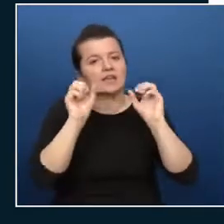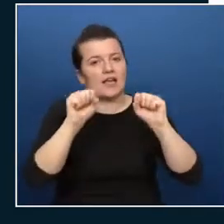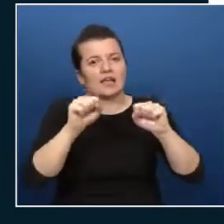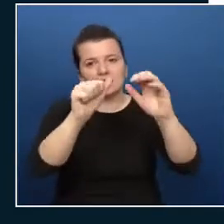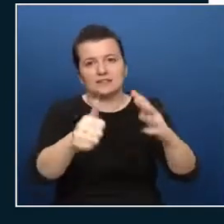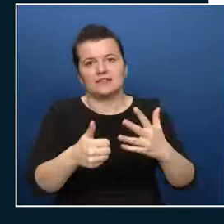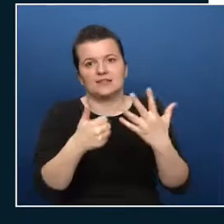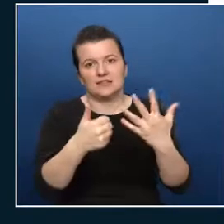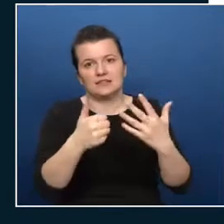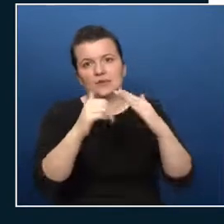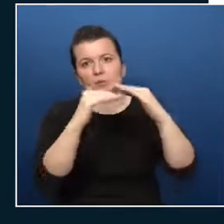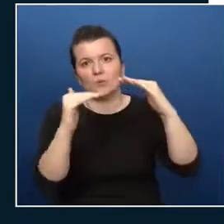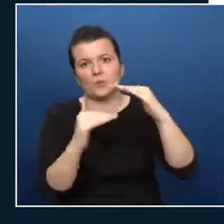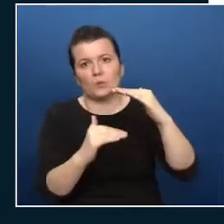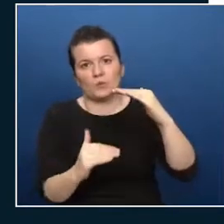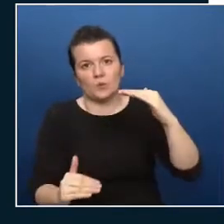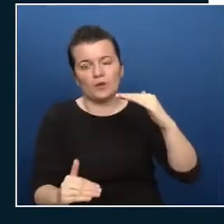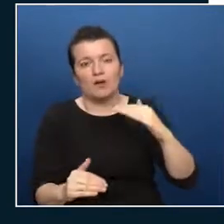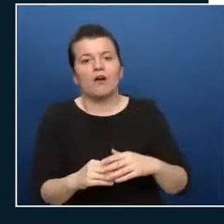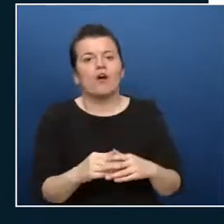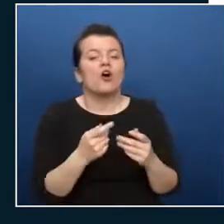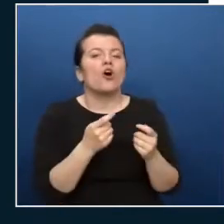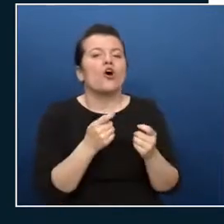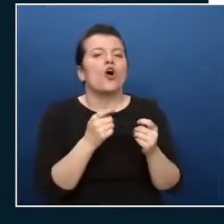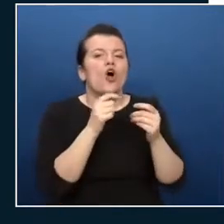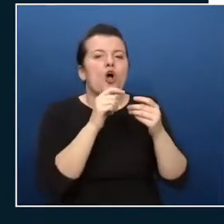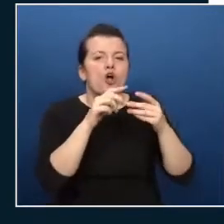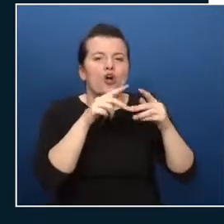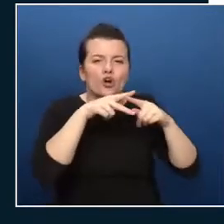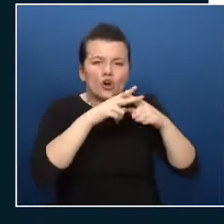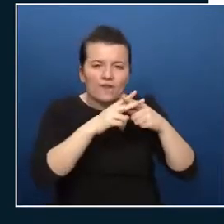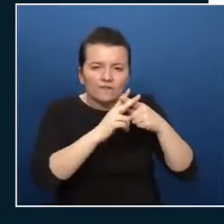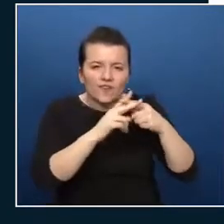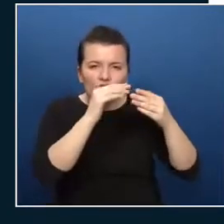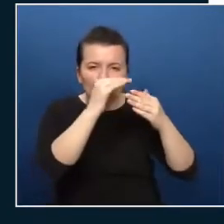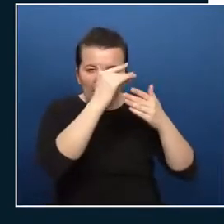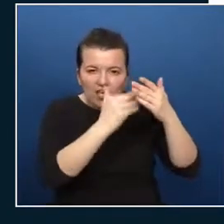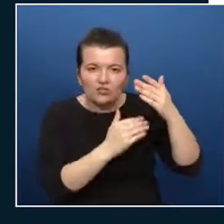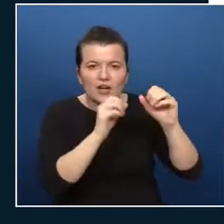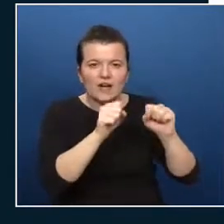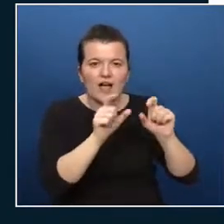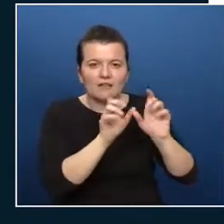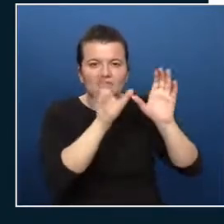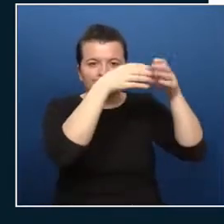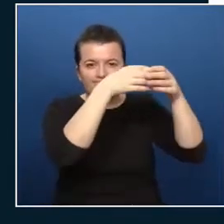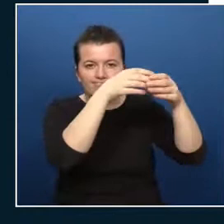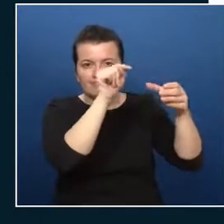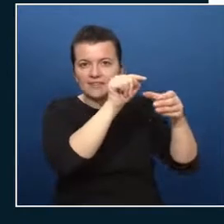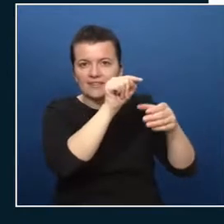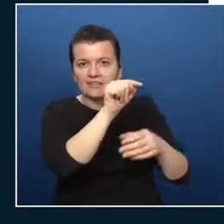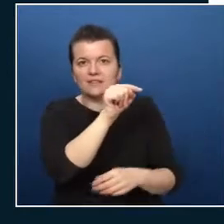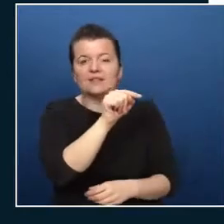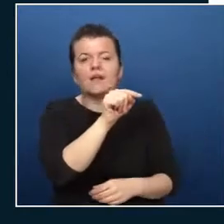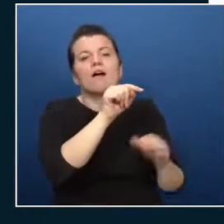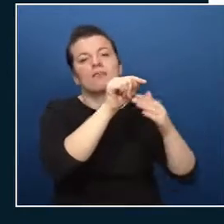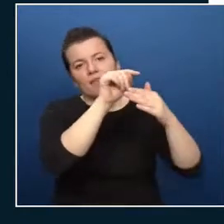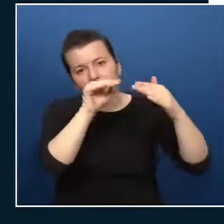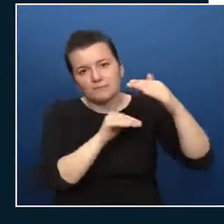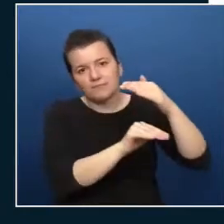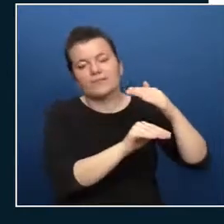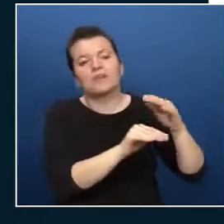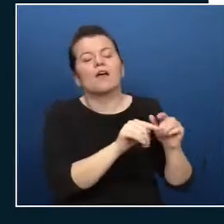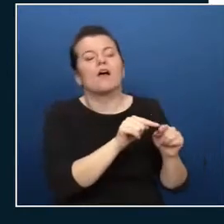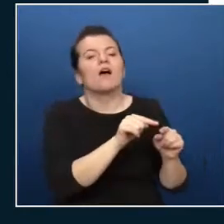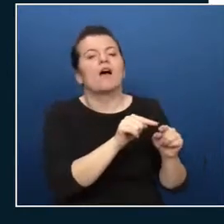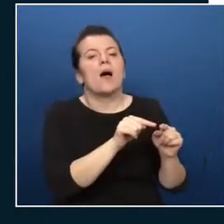access control configuration on these management groups and then you will automatically be inherited by the underlying management groups and underlying subscriptions